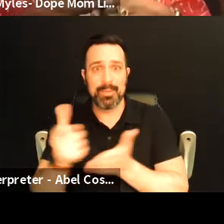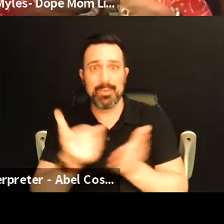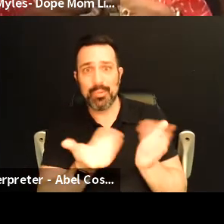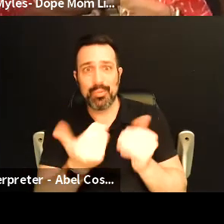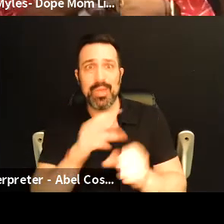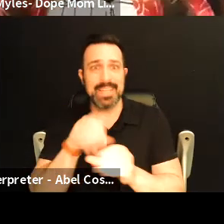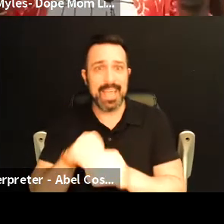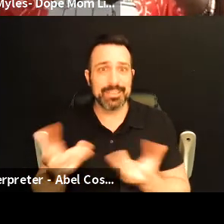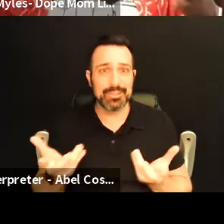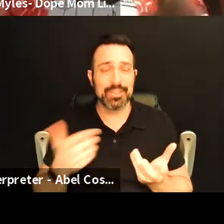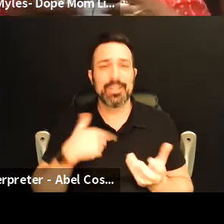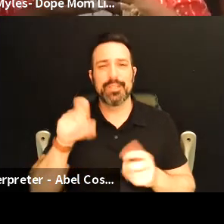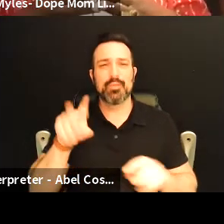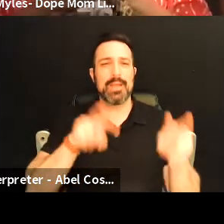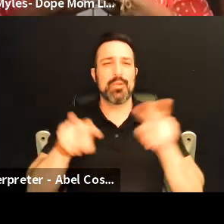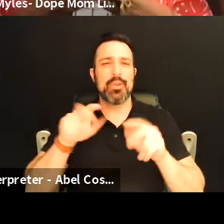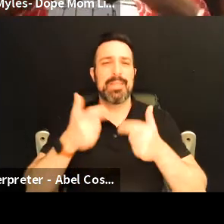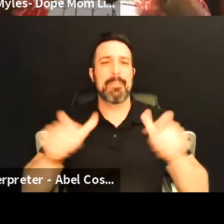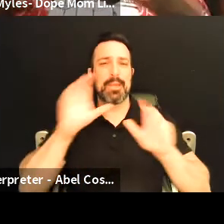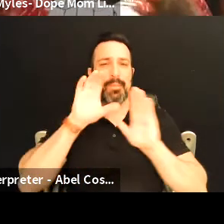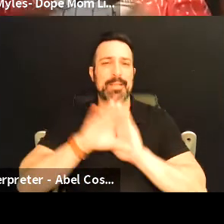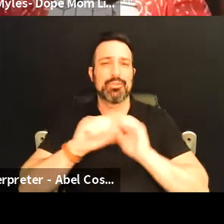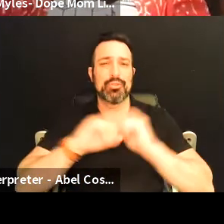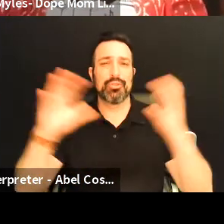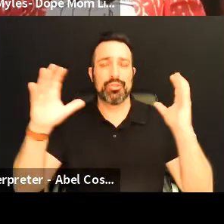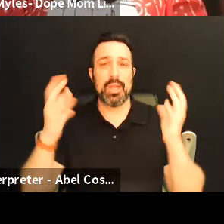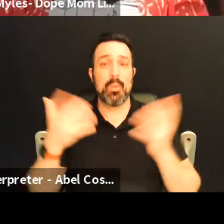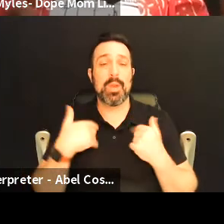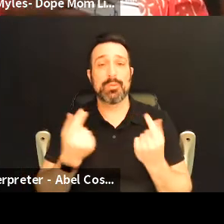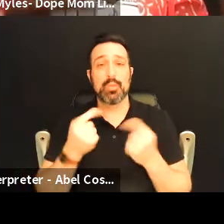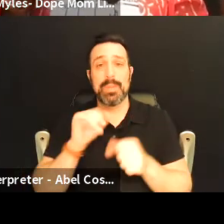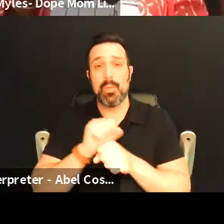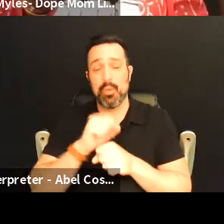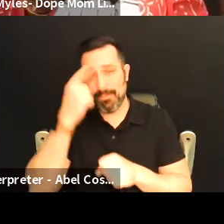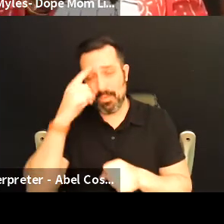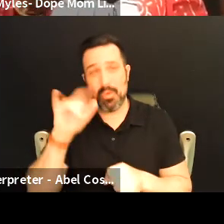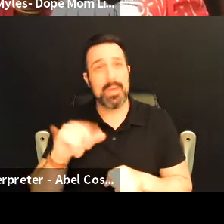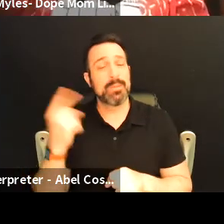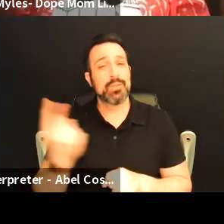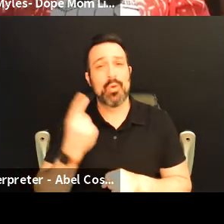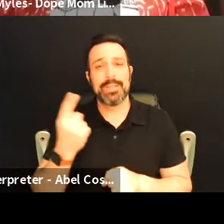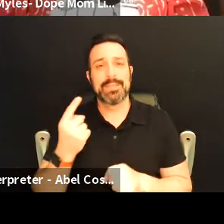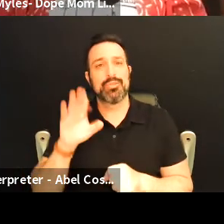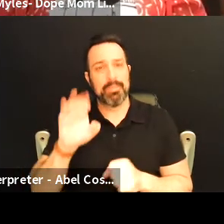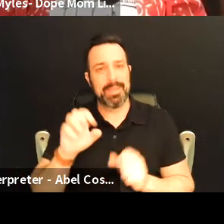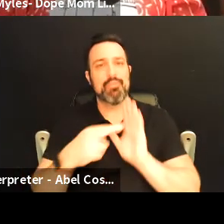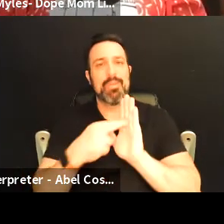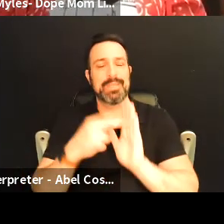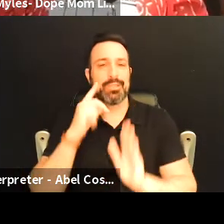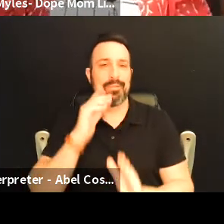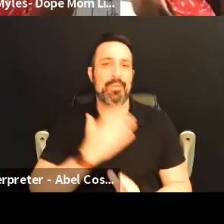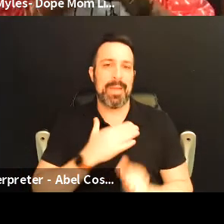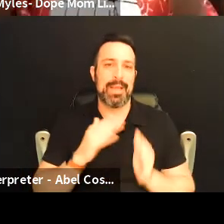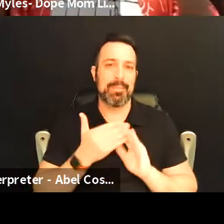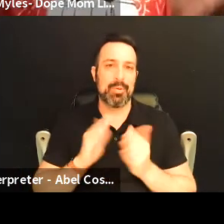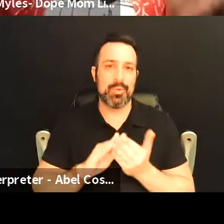and so I had to look at the bigger picture and what I was really doing this work for and that was always to be that representation for my community